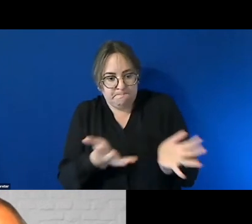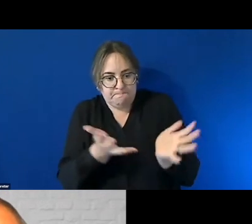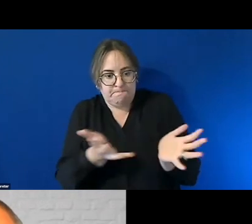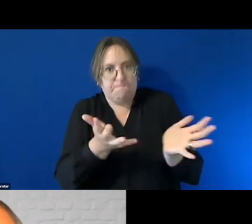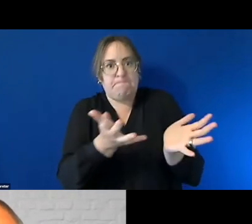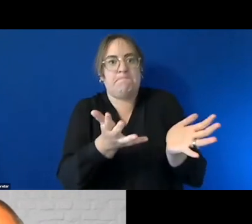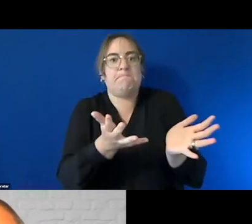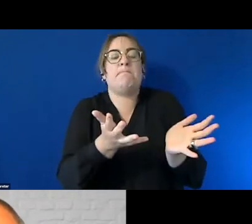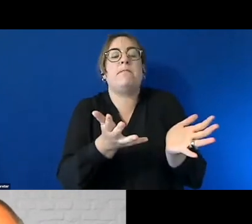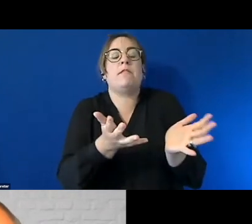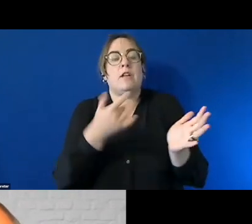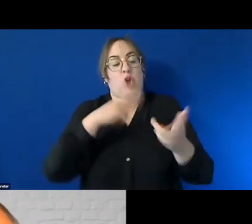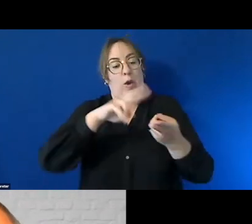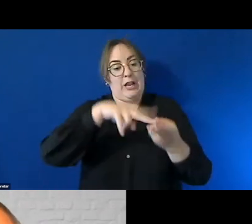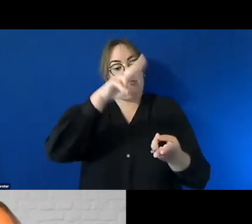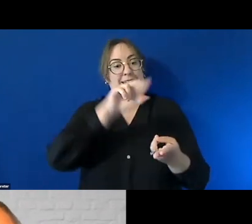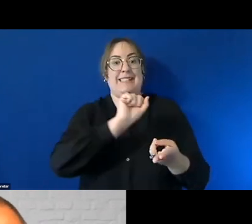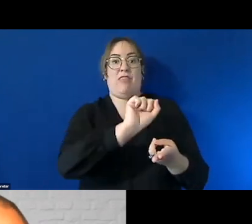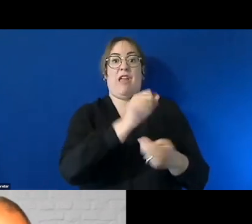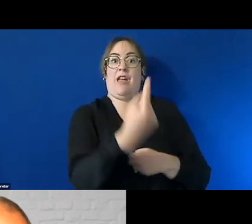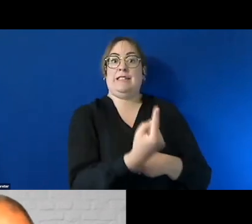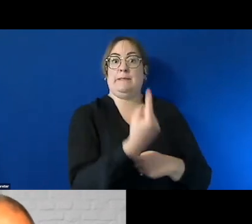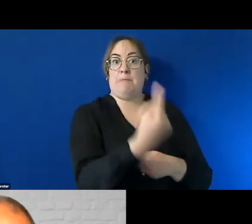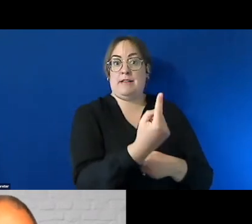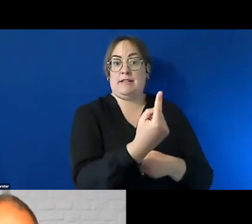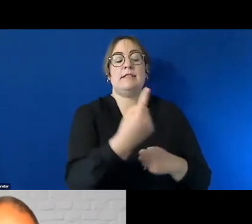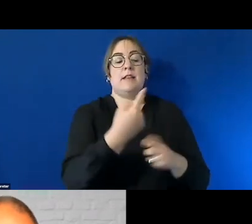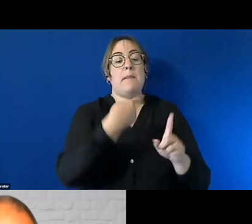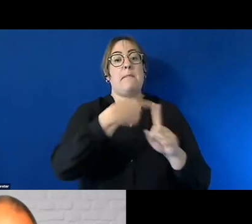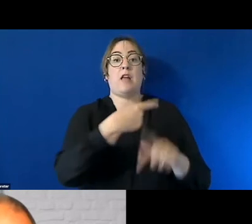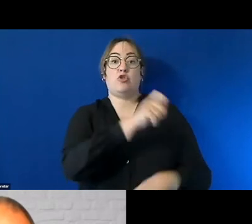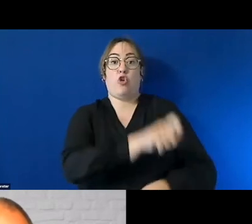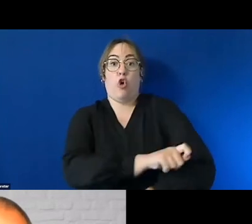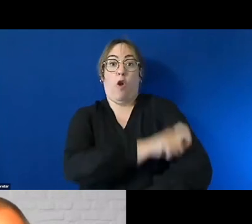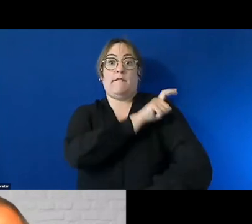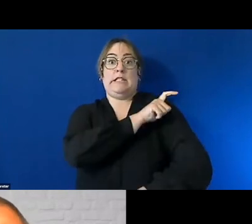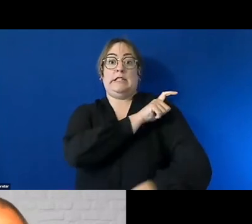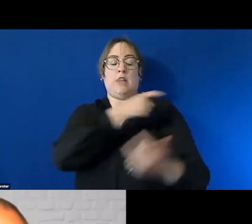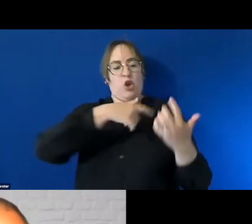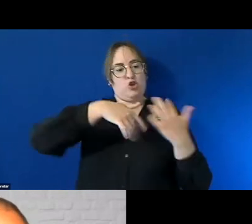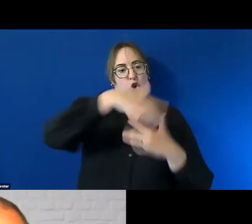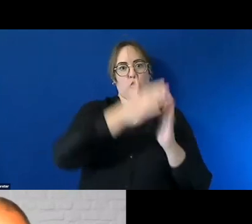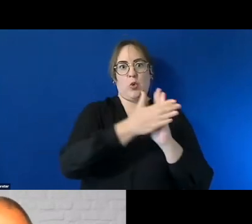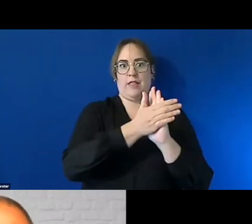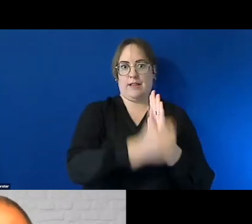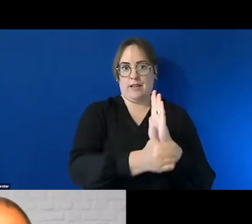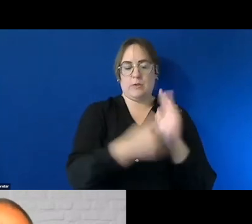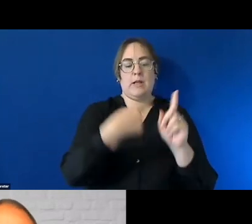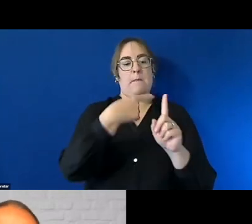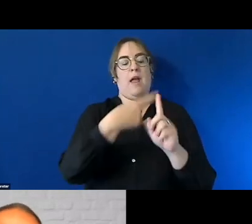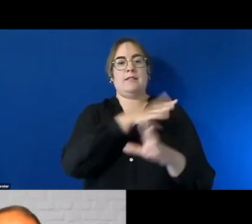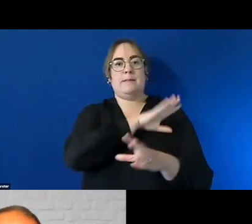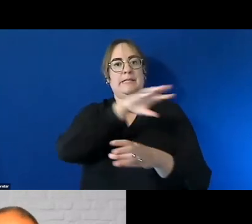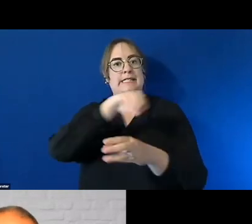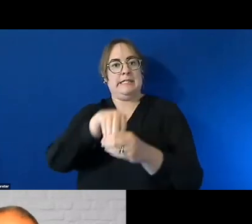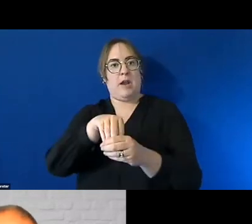thereby increasing their independence their confidence their social skills and increased levels of participations